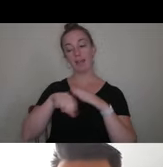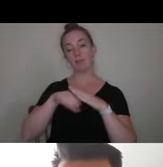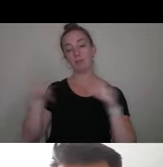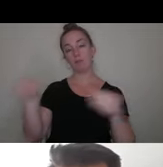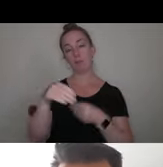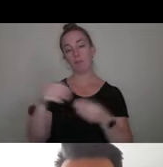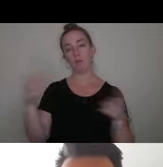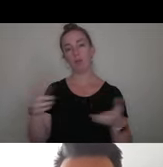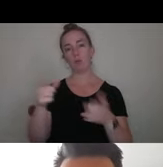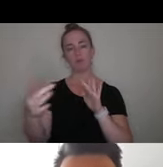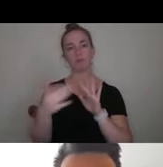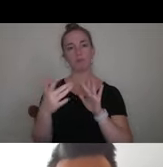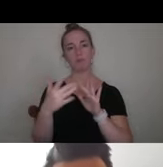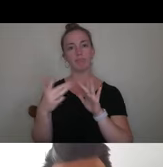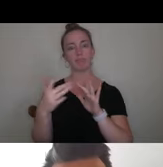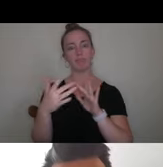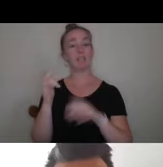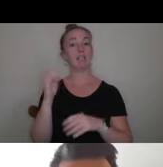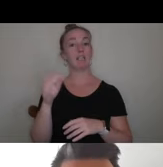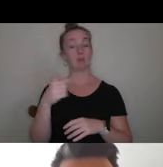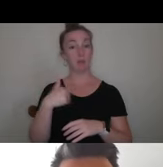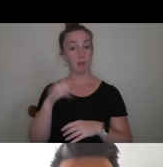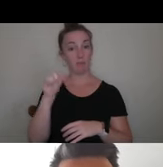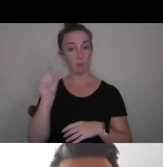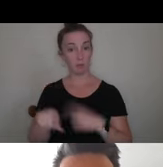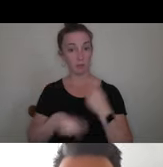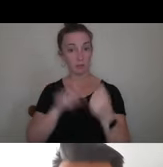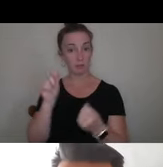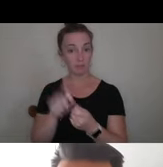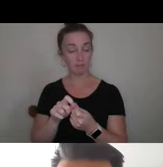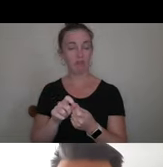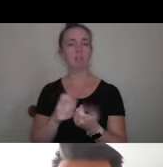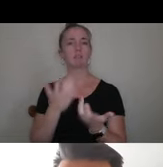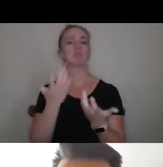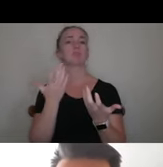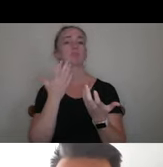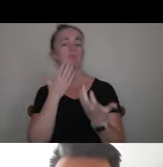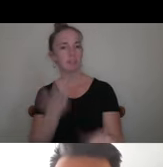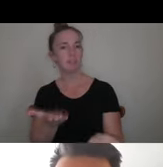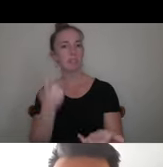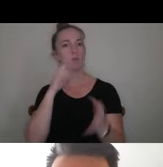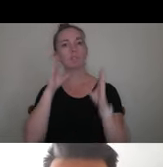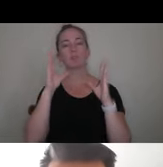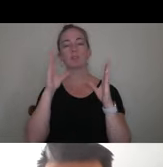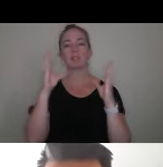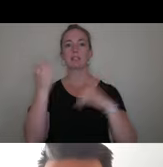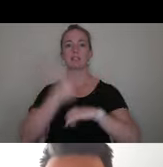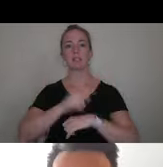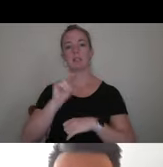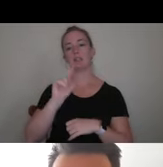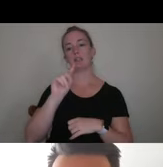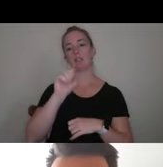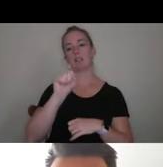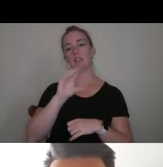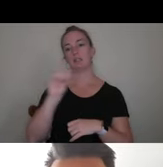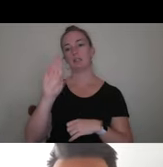you to be in touch if you have those questions. And thank you for your attention to this nuts and bolts part. And